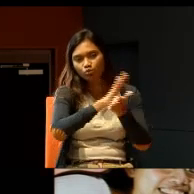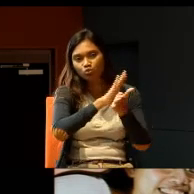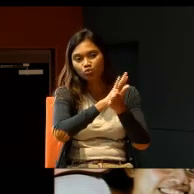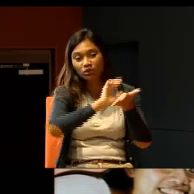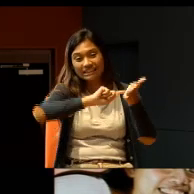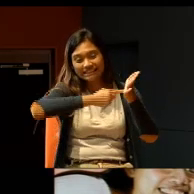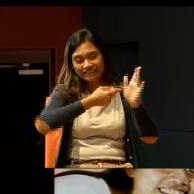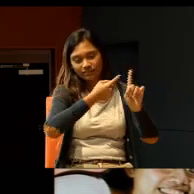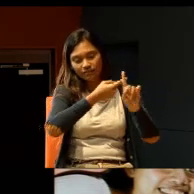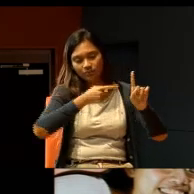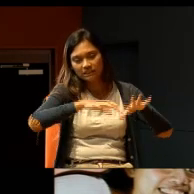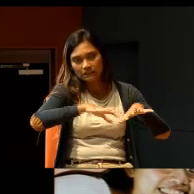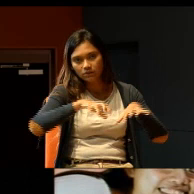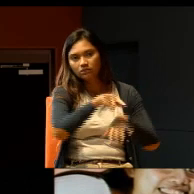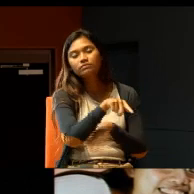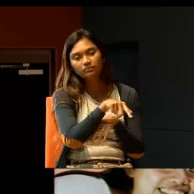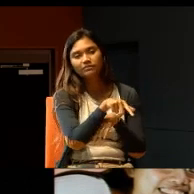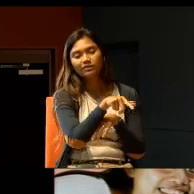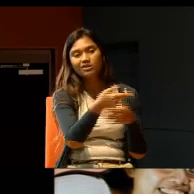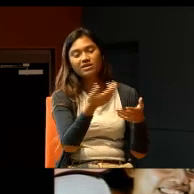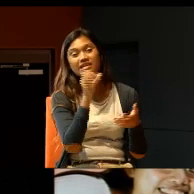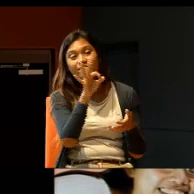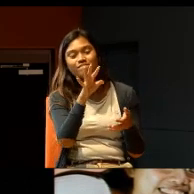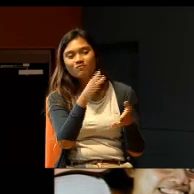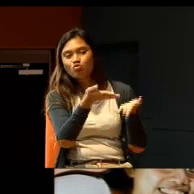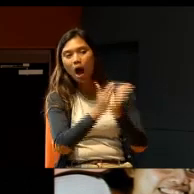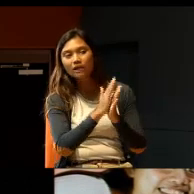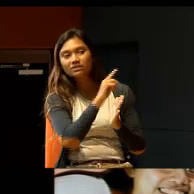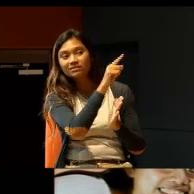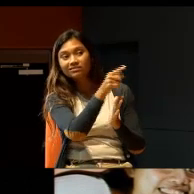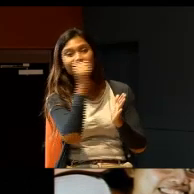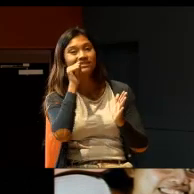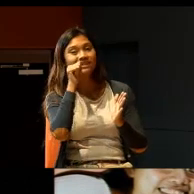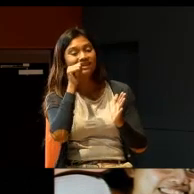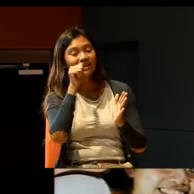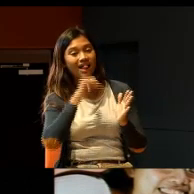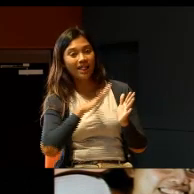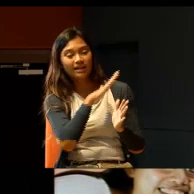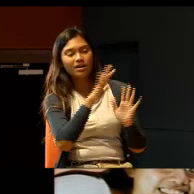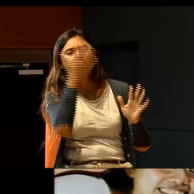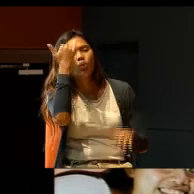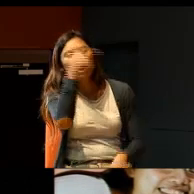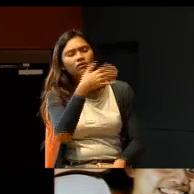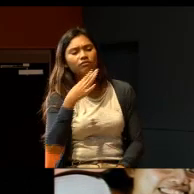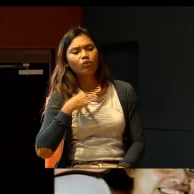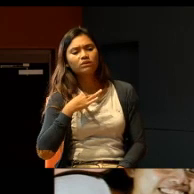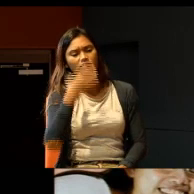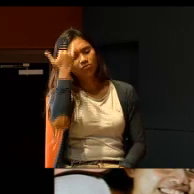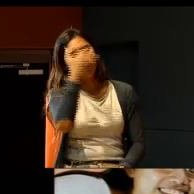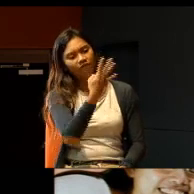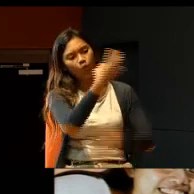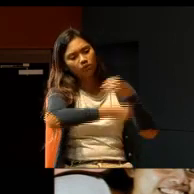if you ask them, why they volunteer, why they spend four years in Delhi,